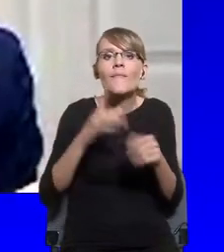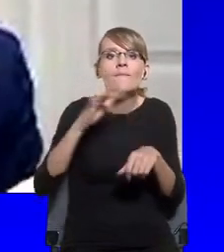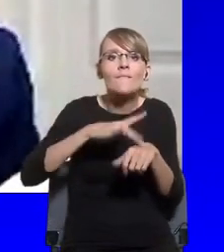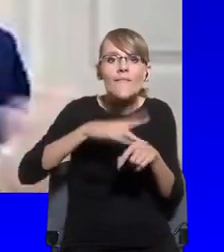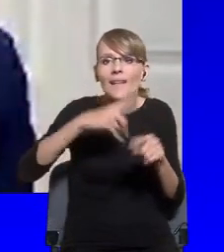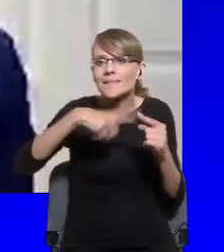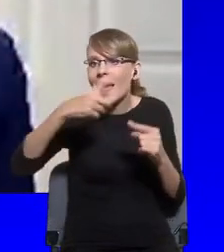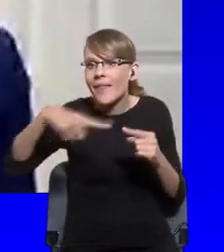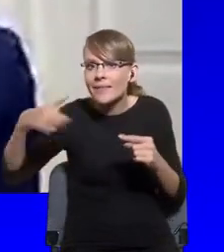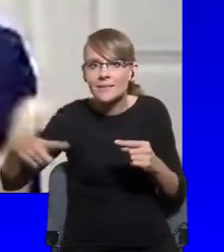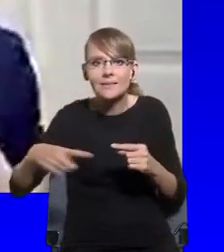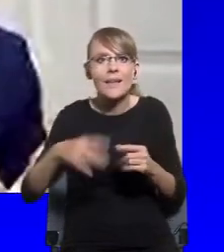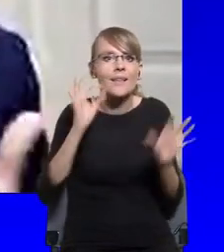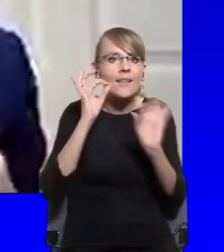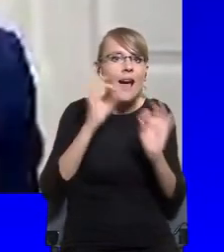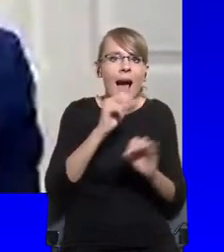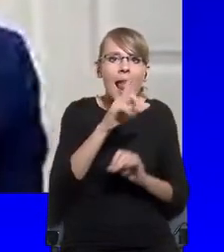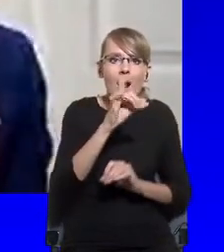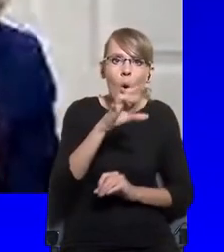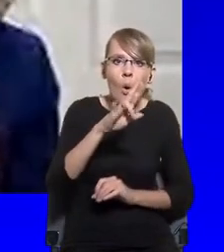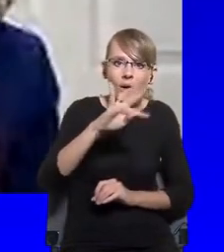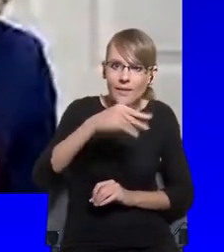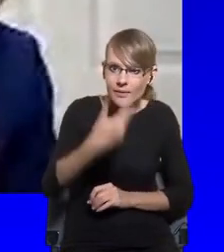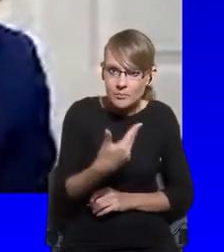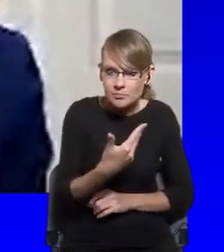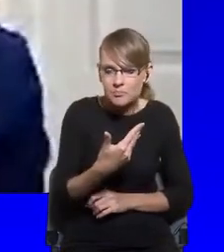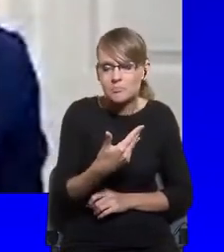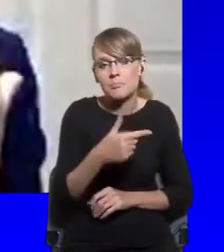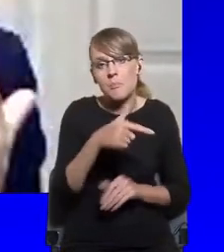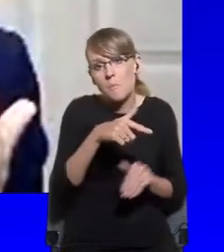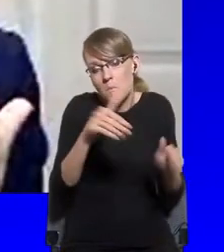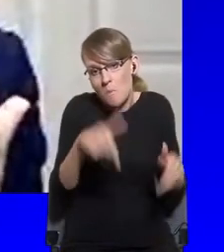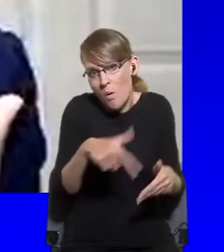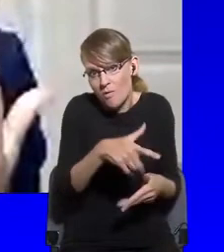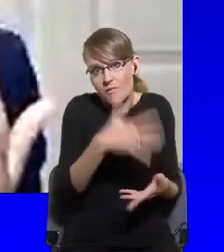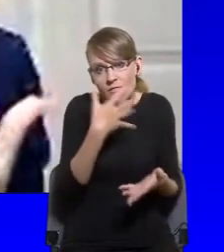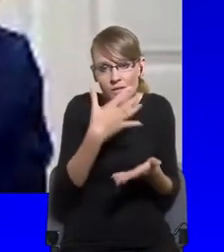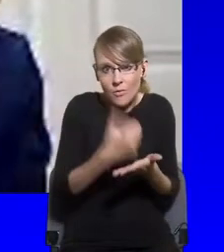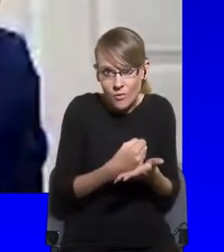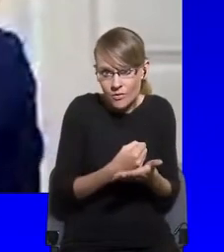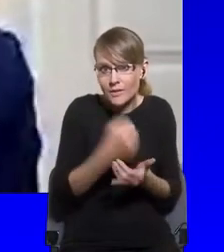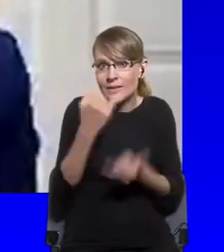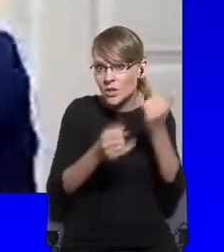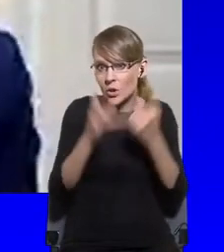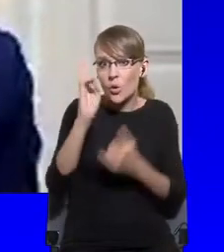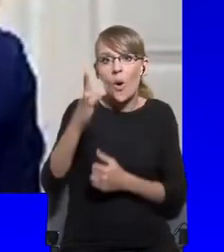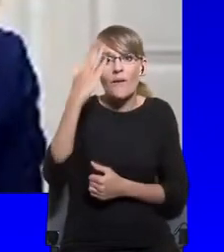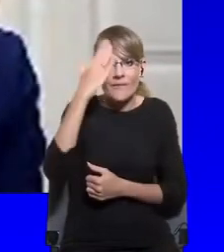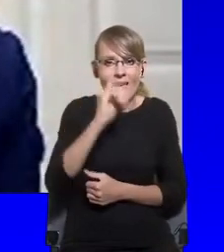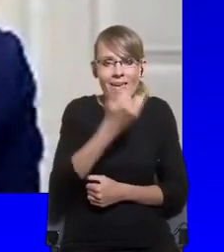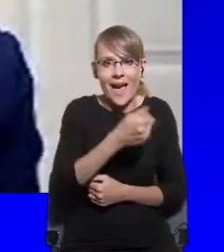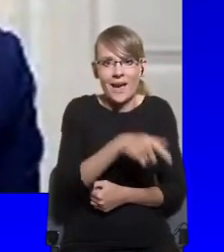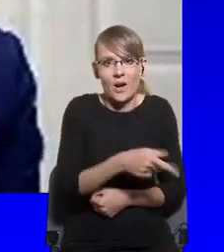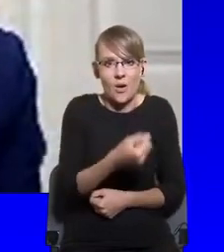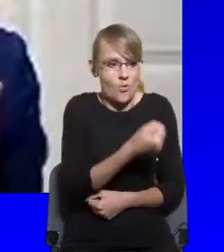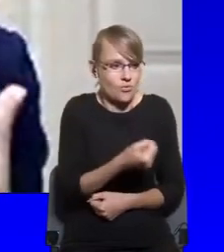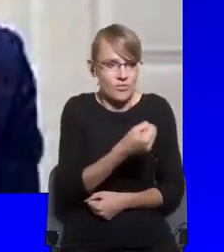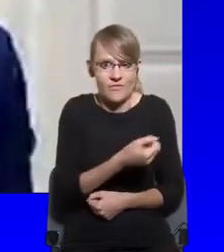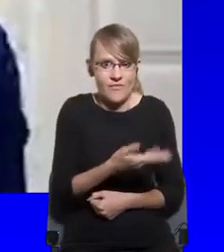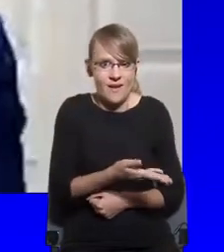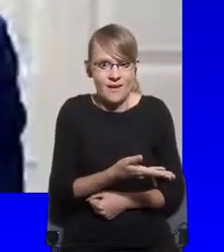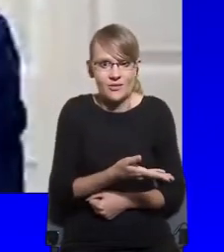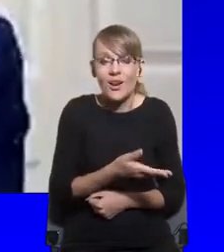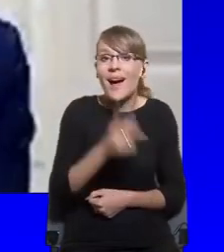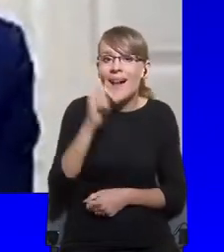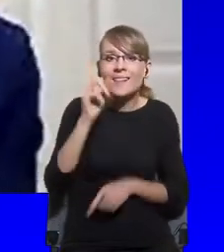useful if we use them skillfully, intelligently. But sometimes I think it is